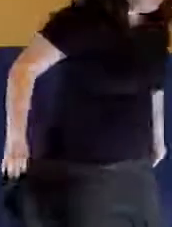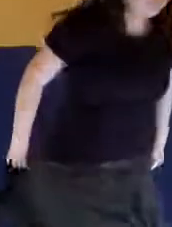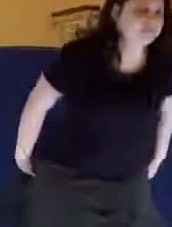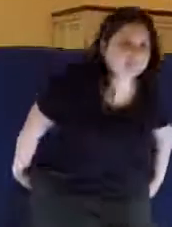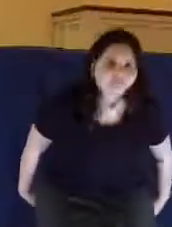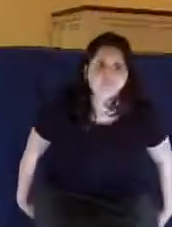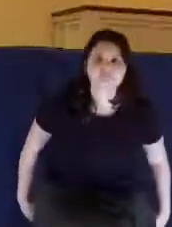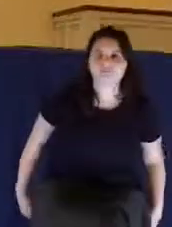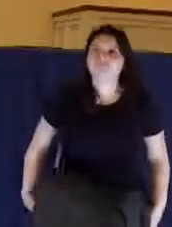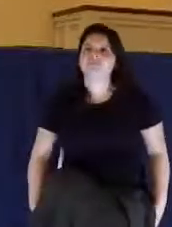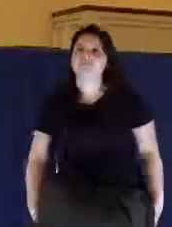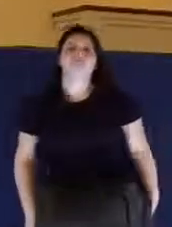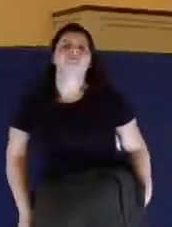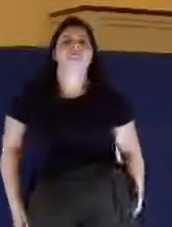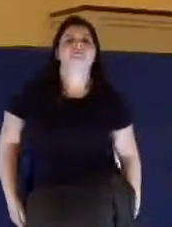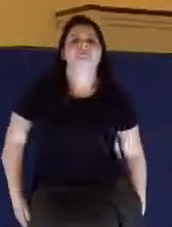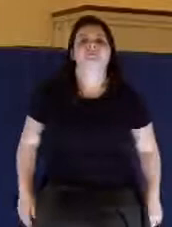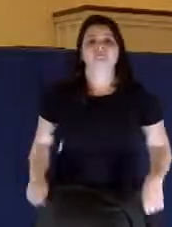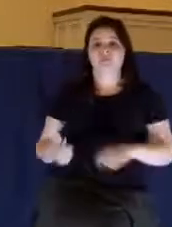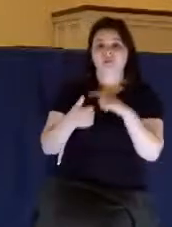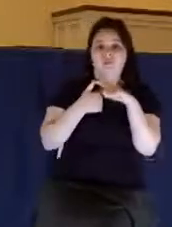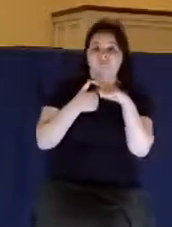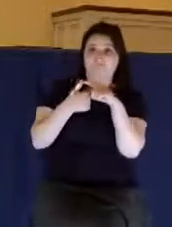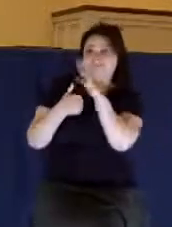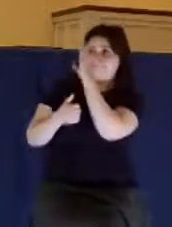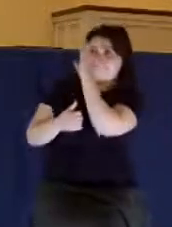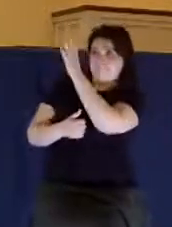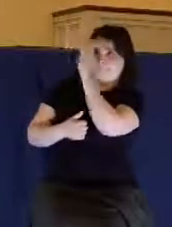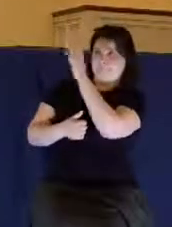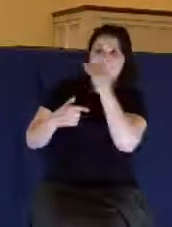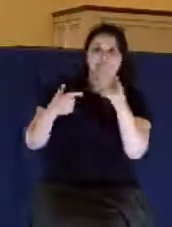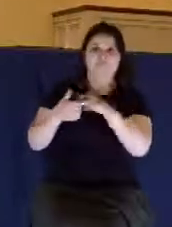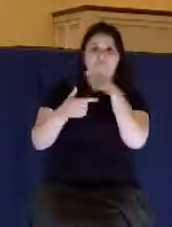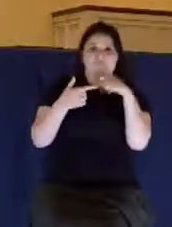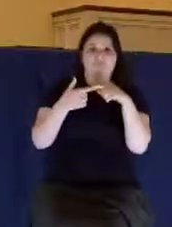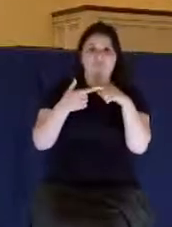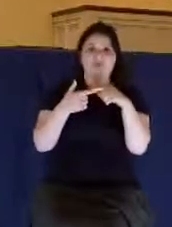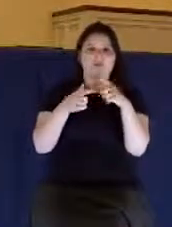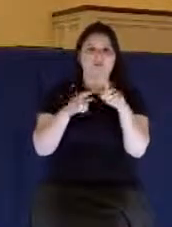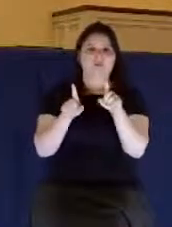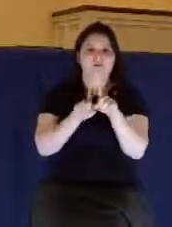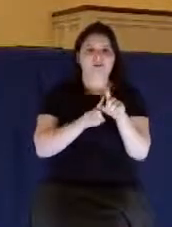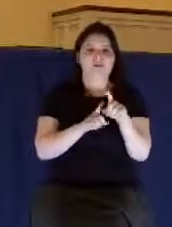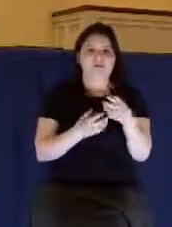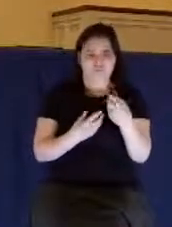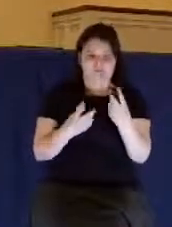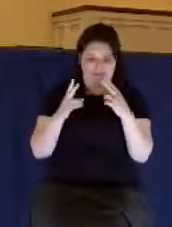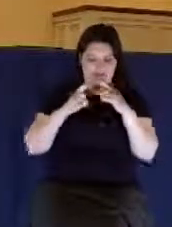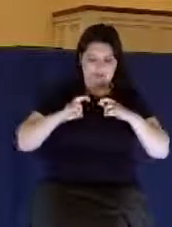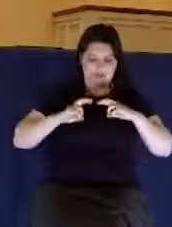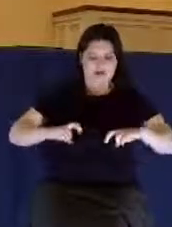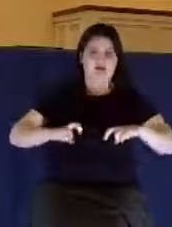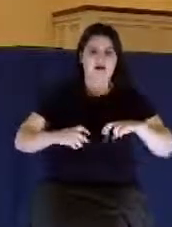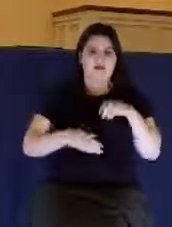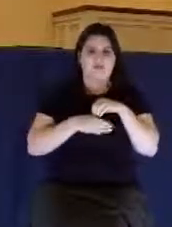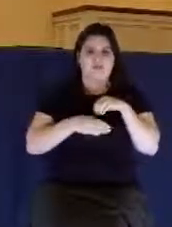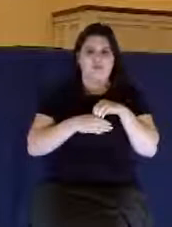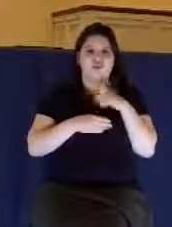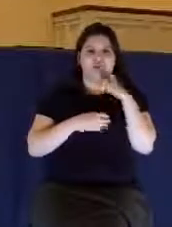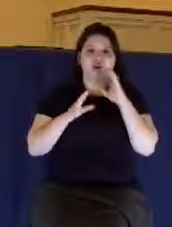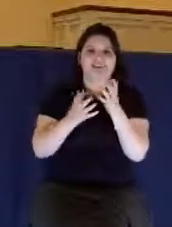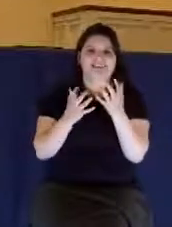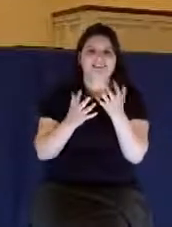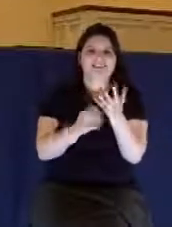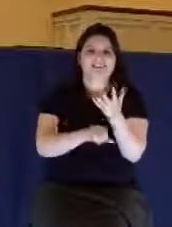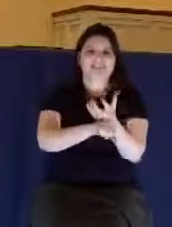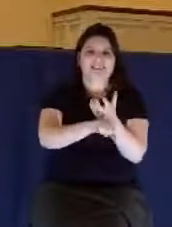not only upward to deity, but then he looks inward to desire. Look at verse 14. But every